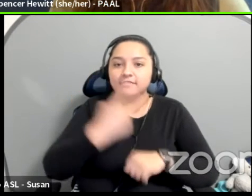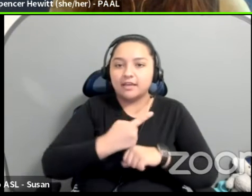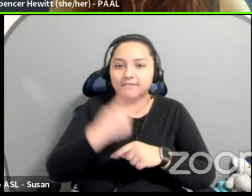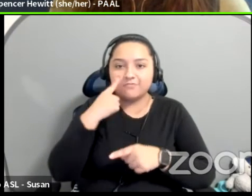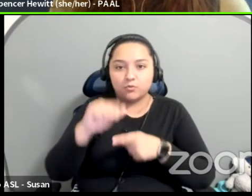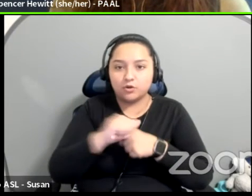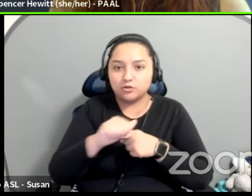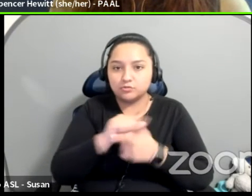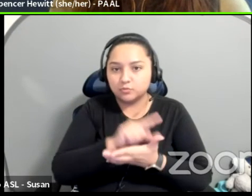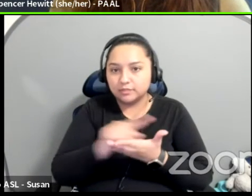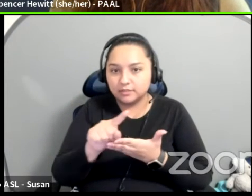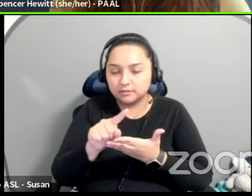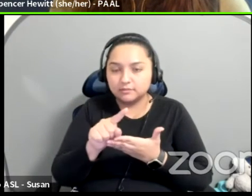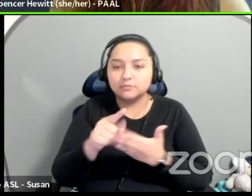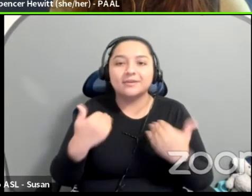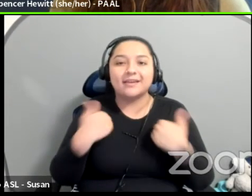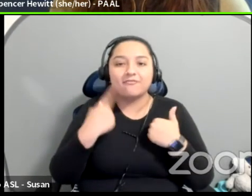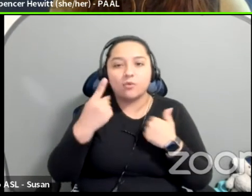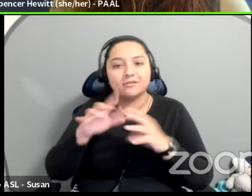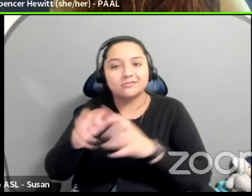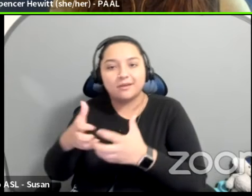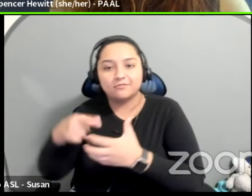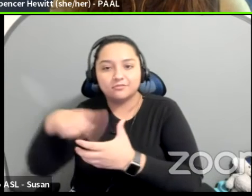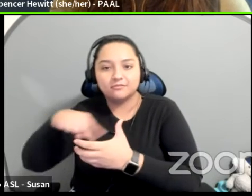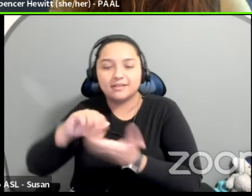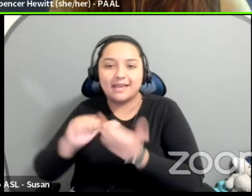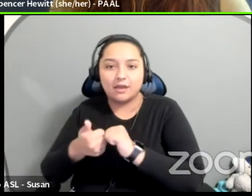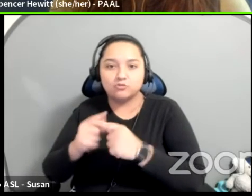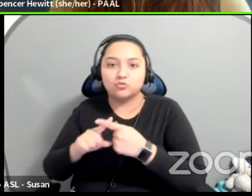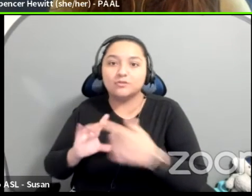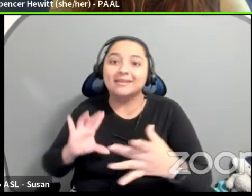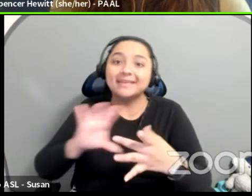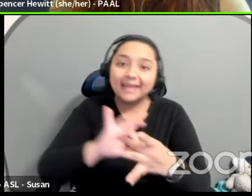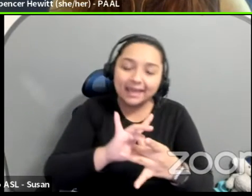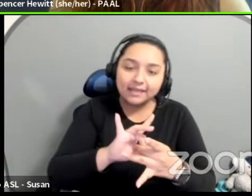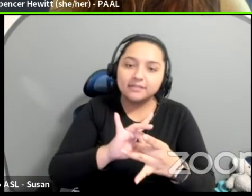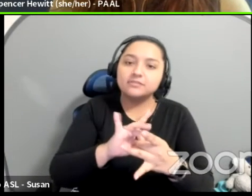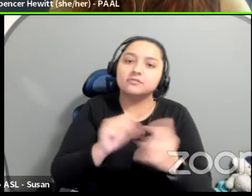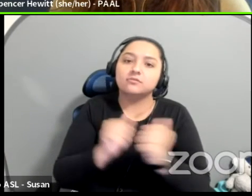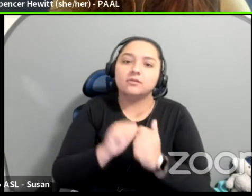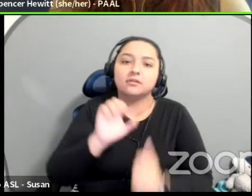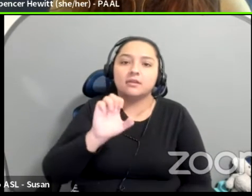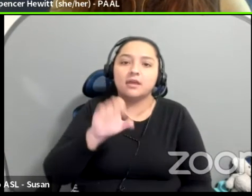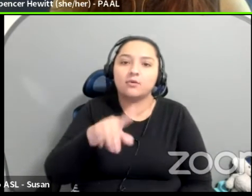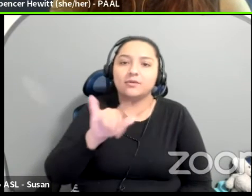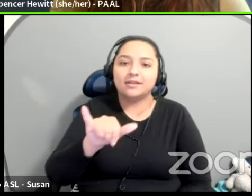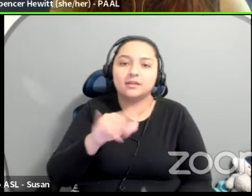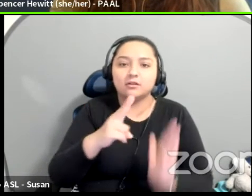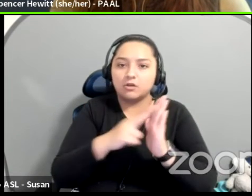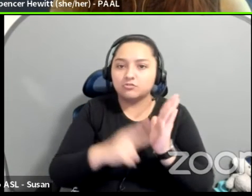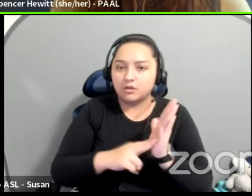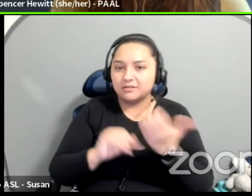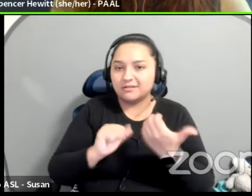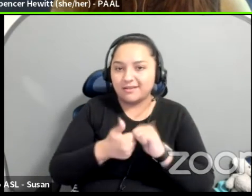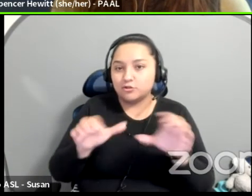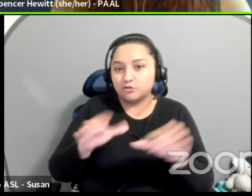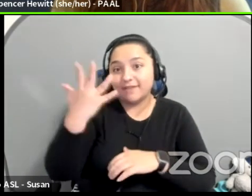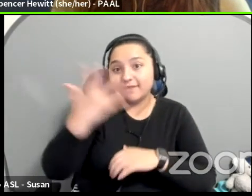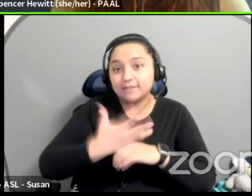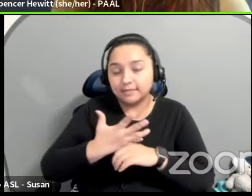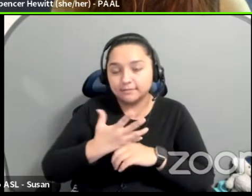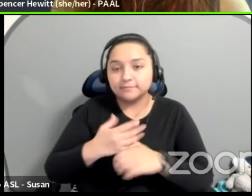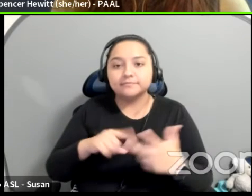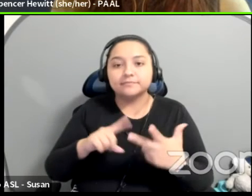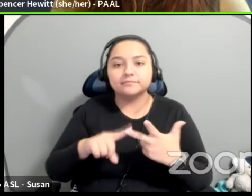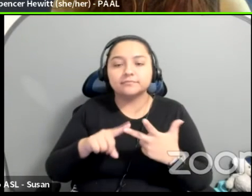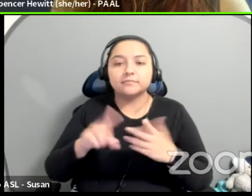have a chapter on how to engage with the equity, um, contract on running five days, three